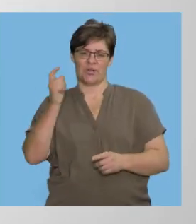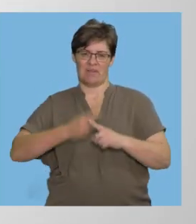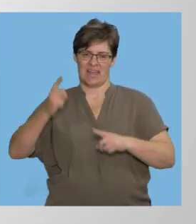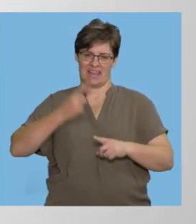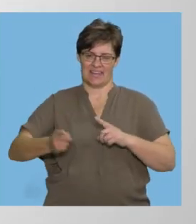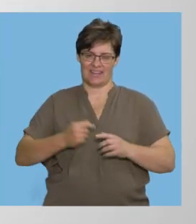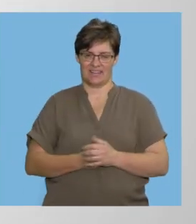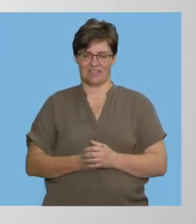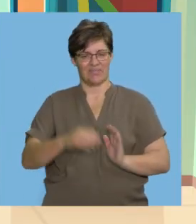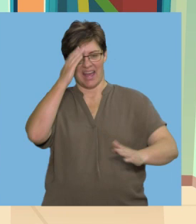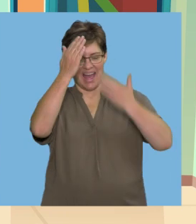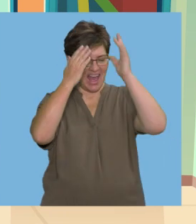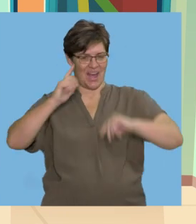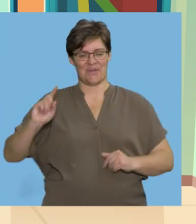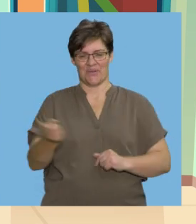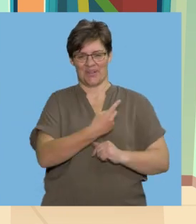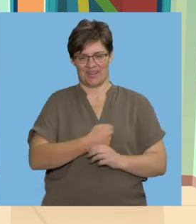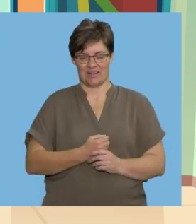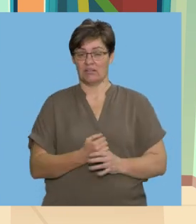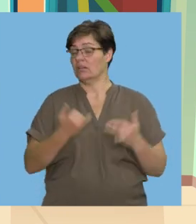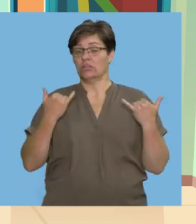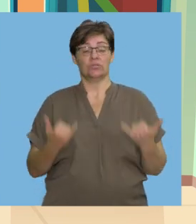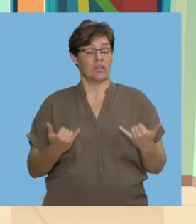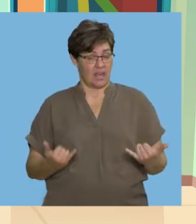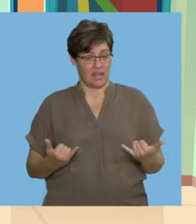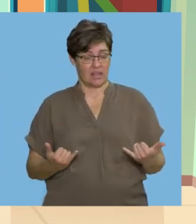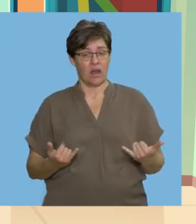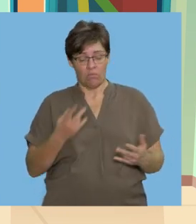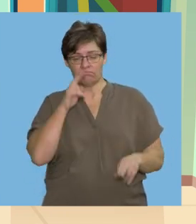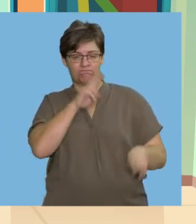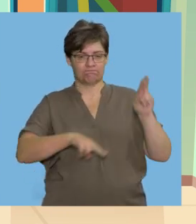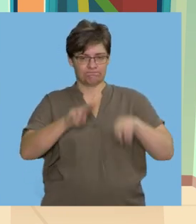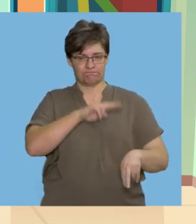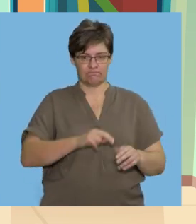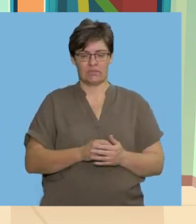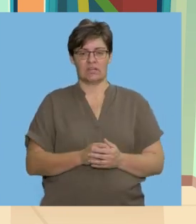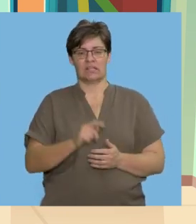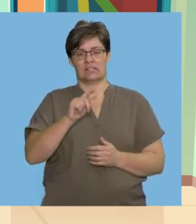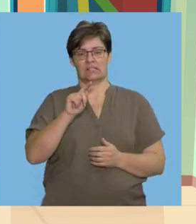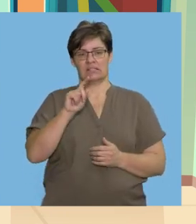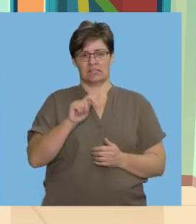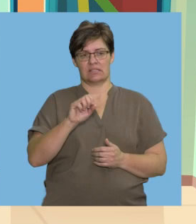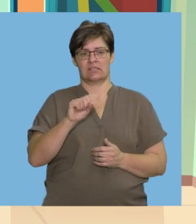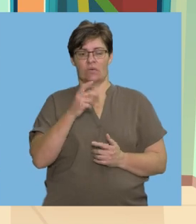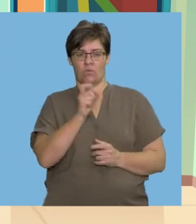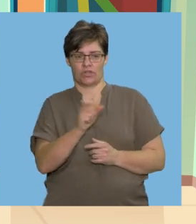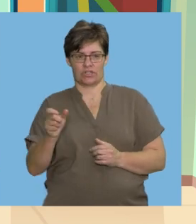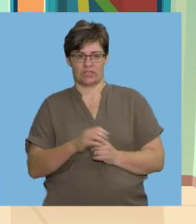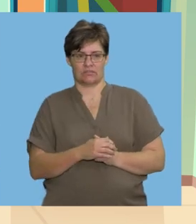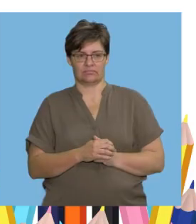Wordplay Hello everyone Today, we're going to revise the ch words